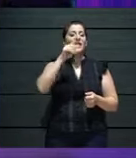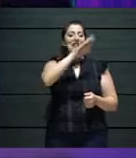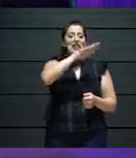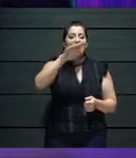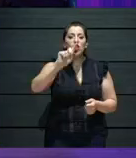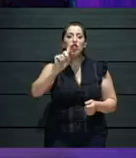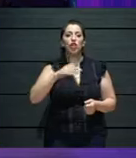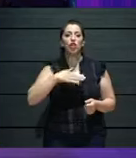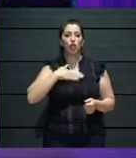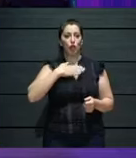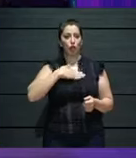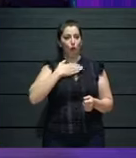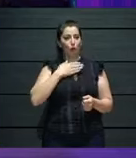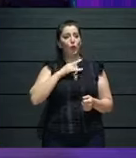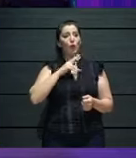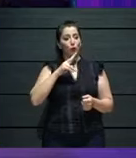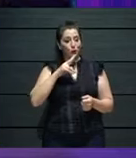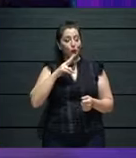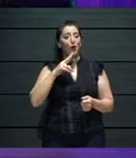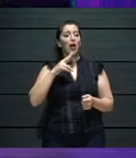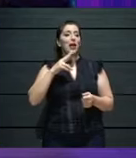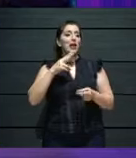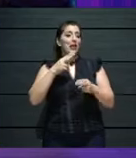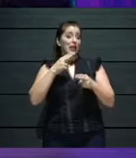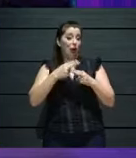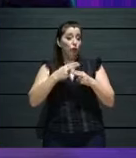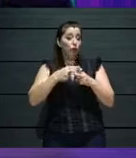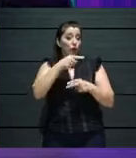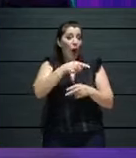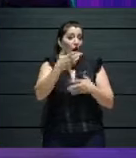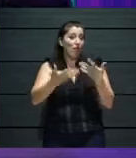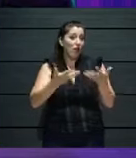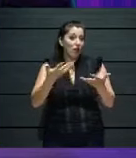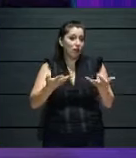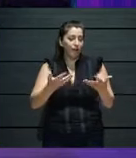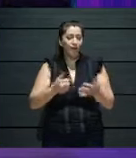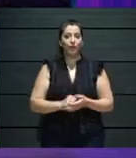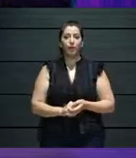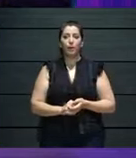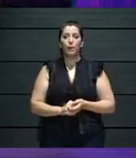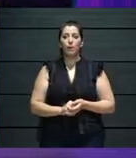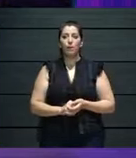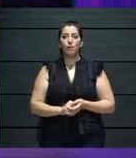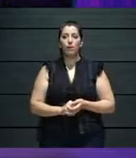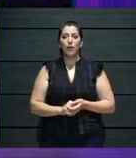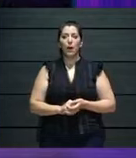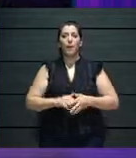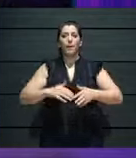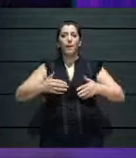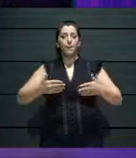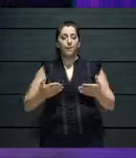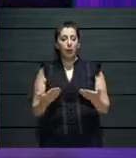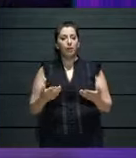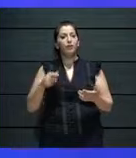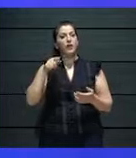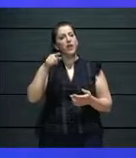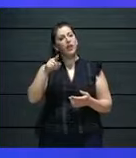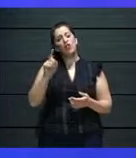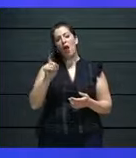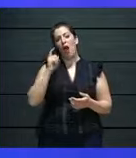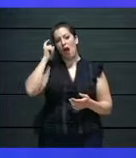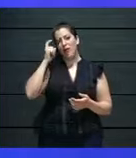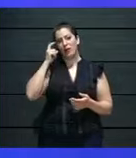looking at the digital now as being one of the pillars of the strategy. So what's your take?